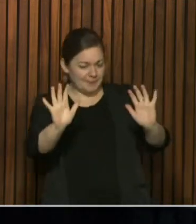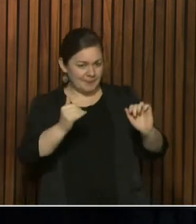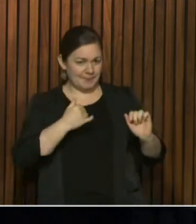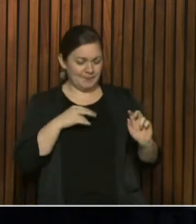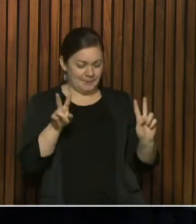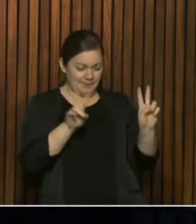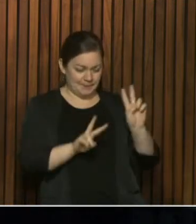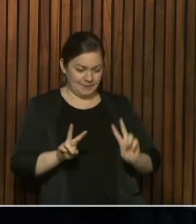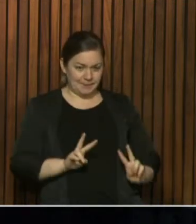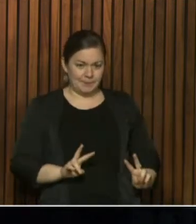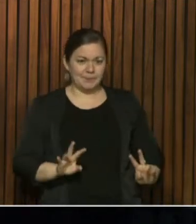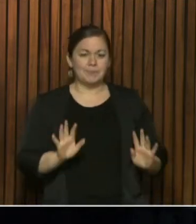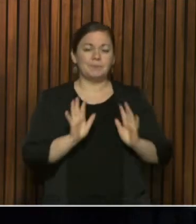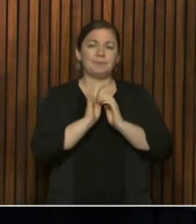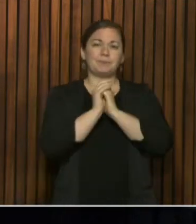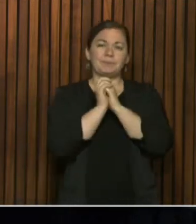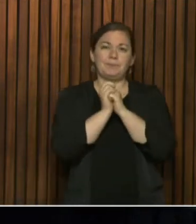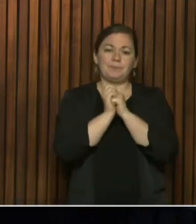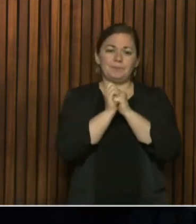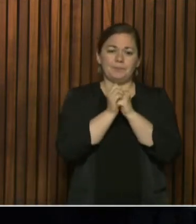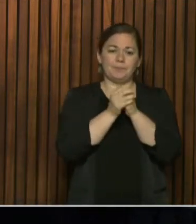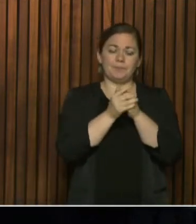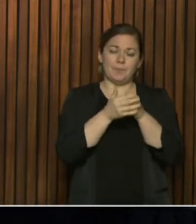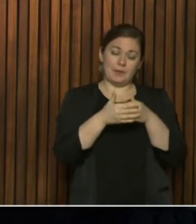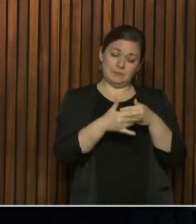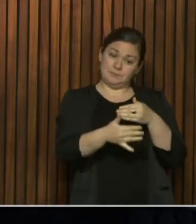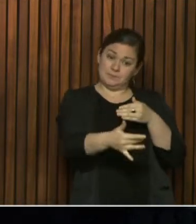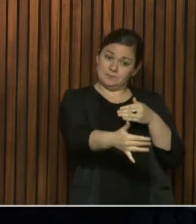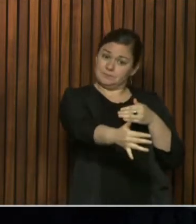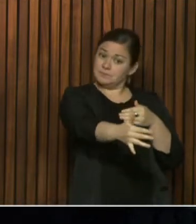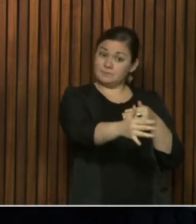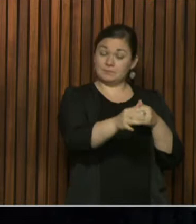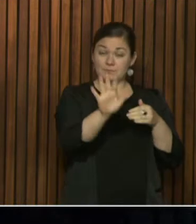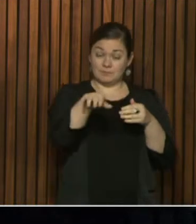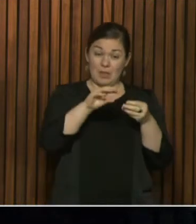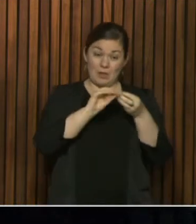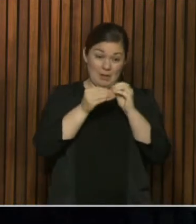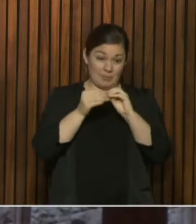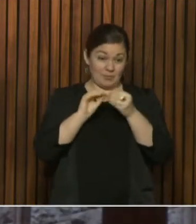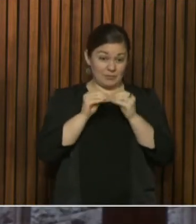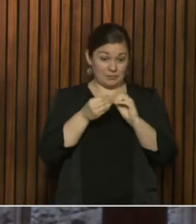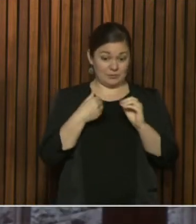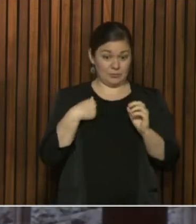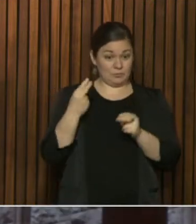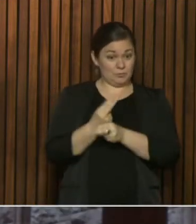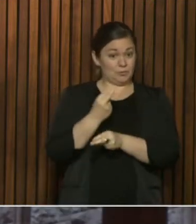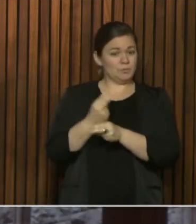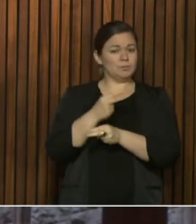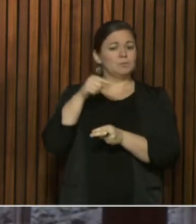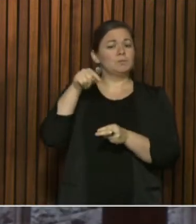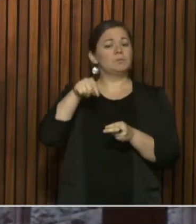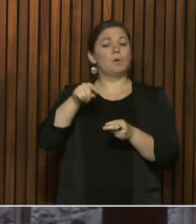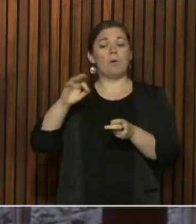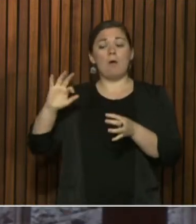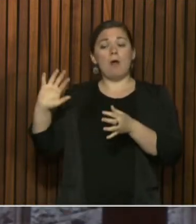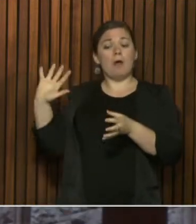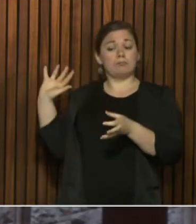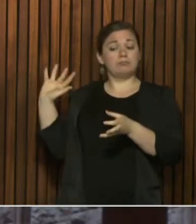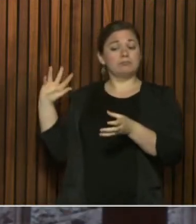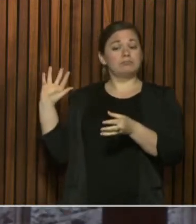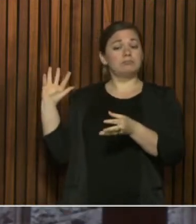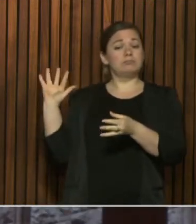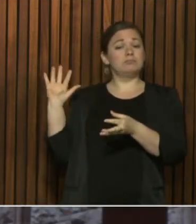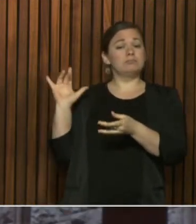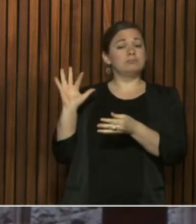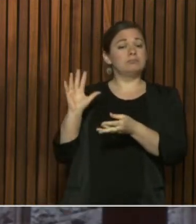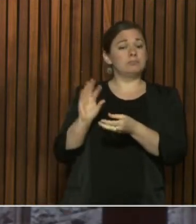into this time. You'll notice that some of the data we're utilizing at this time, we talk about cumulative hospitalization. And